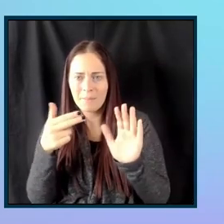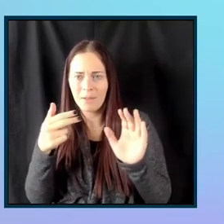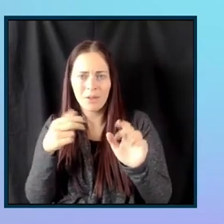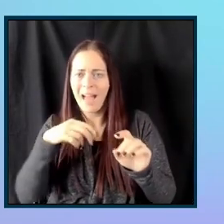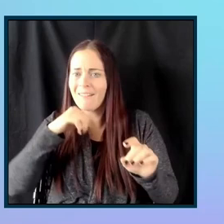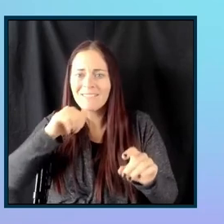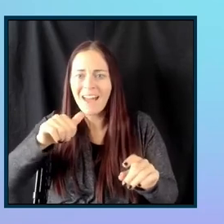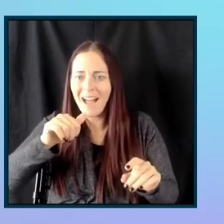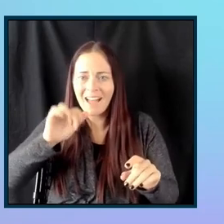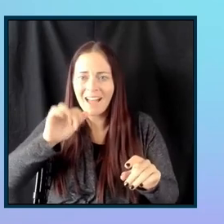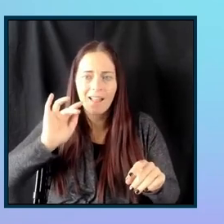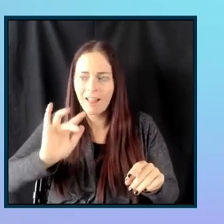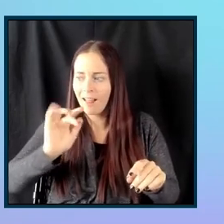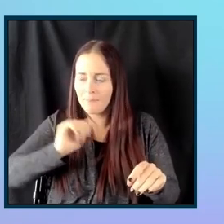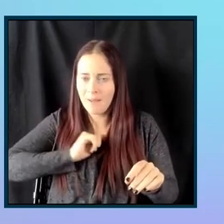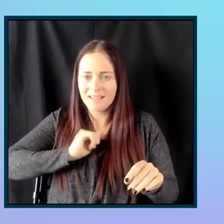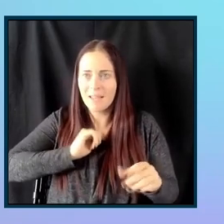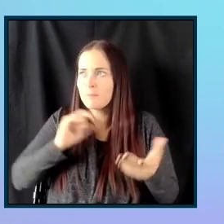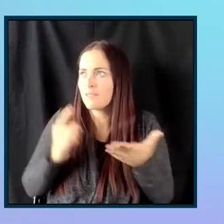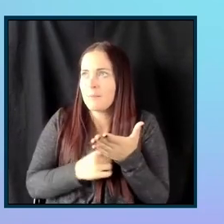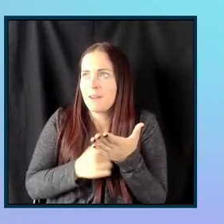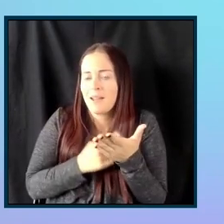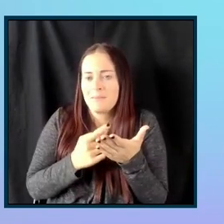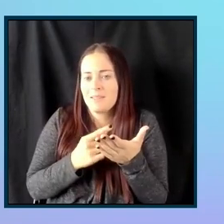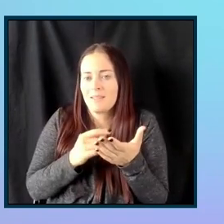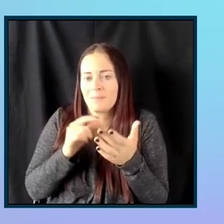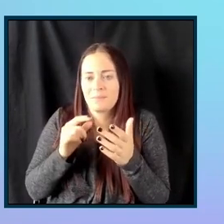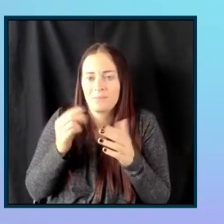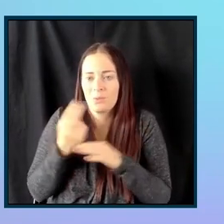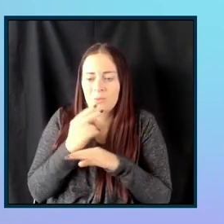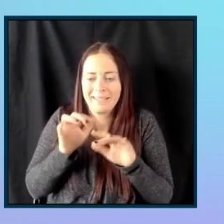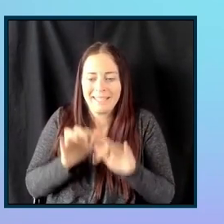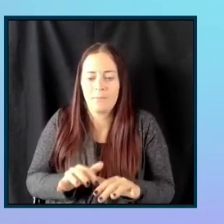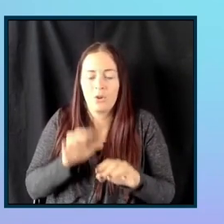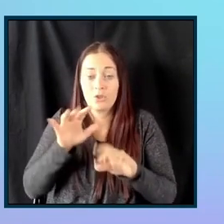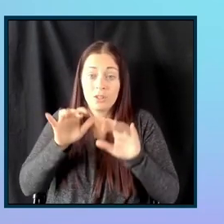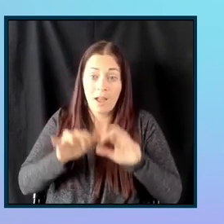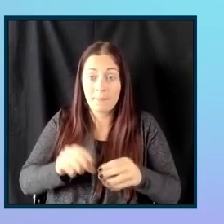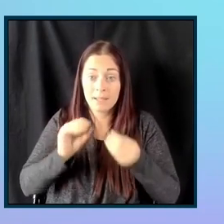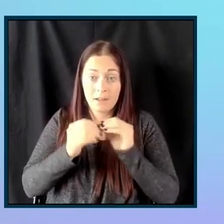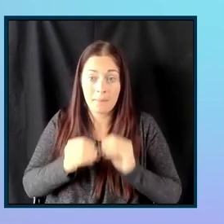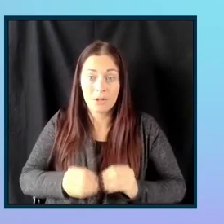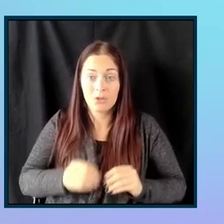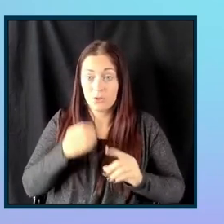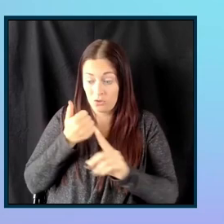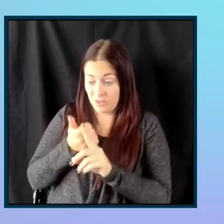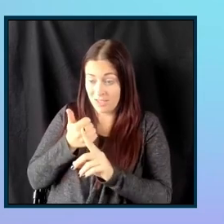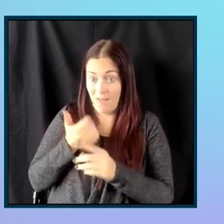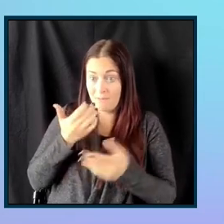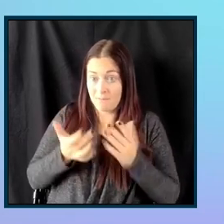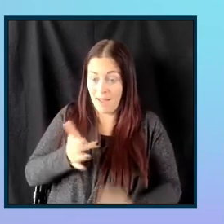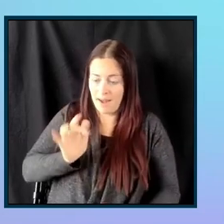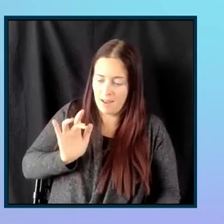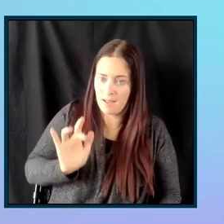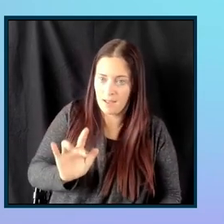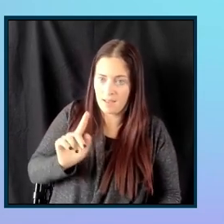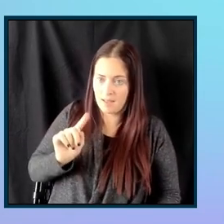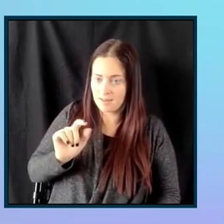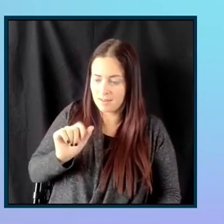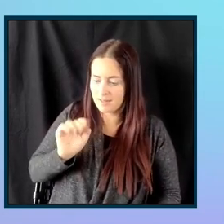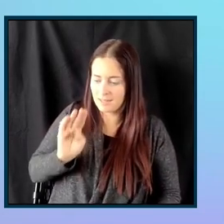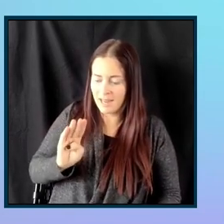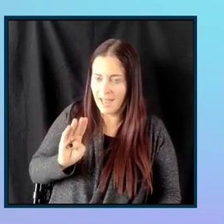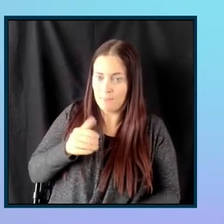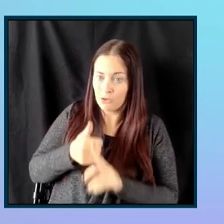or like, if, even if that's not the case, let's say that you're a keyboard user, you're typing your numbers, you yourself might tab to enter that next